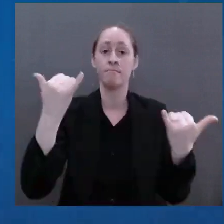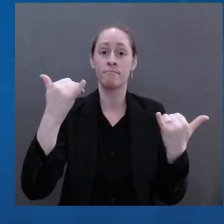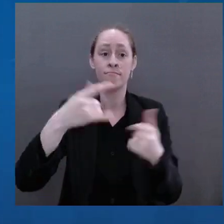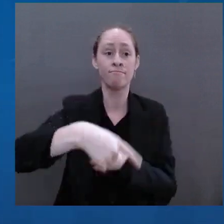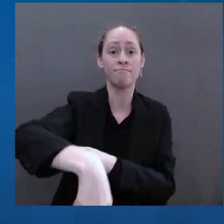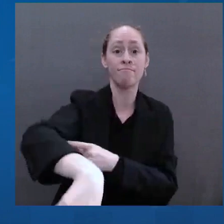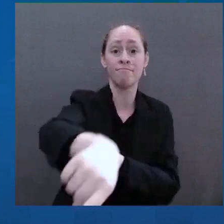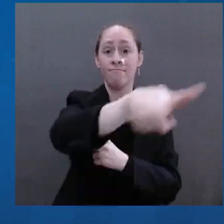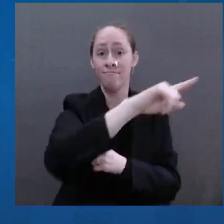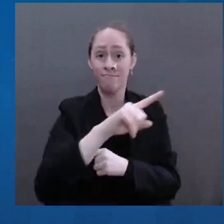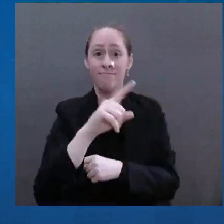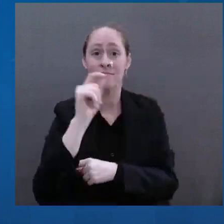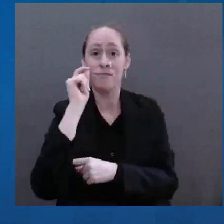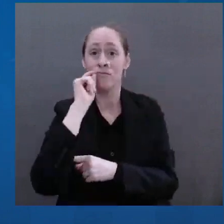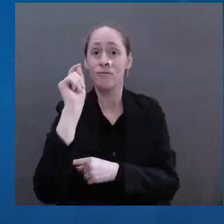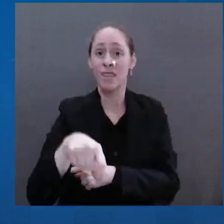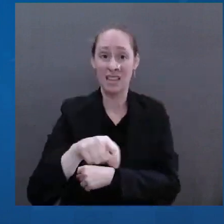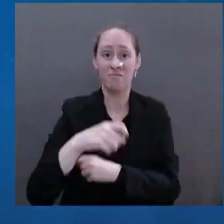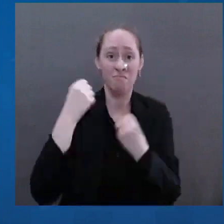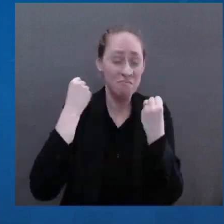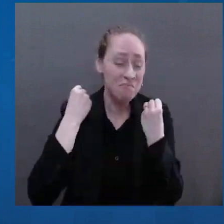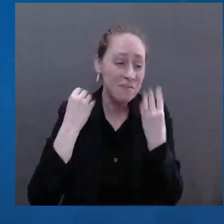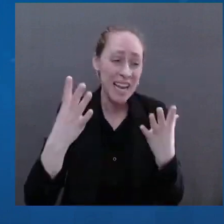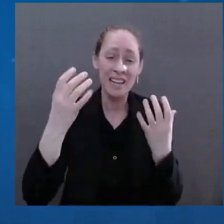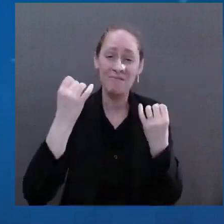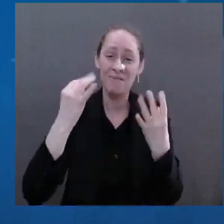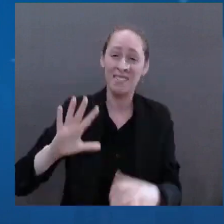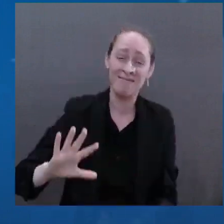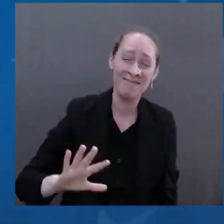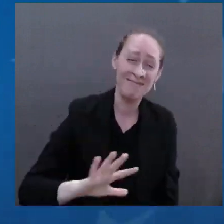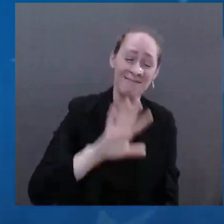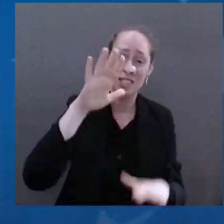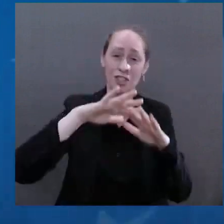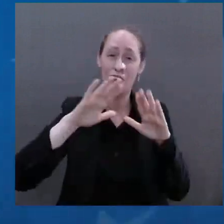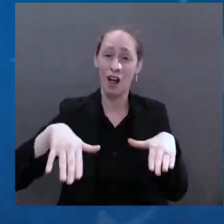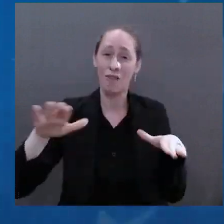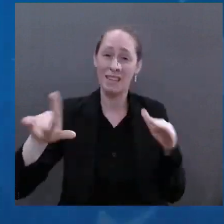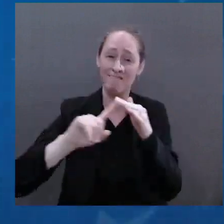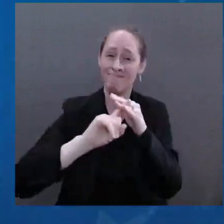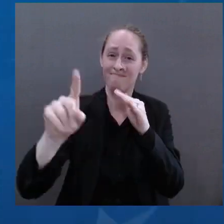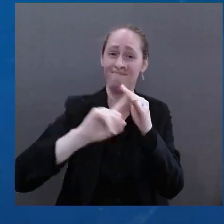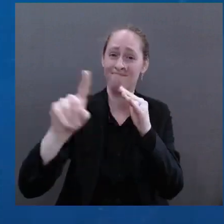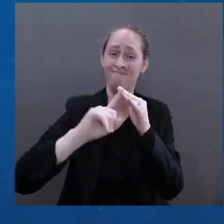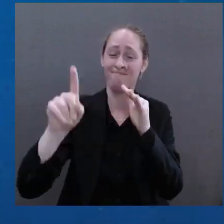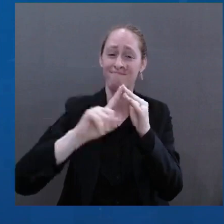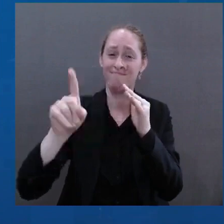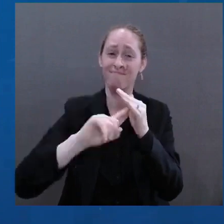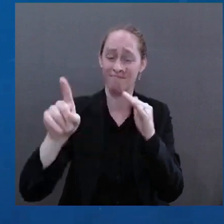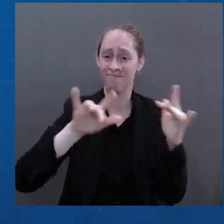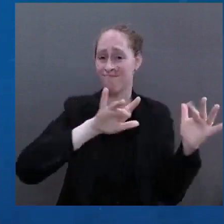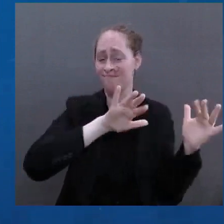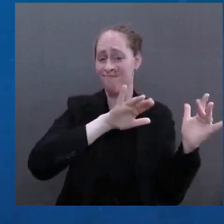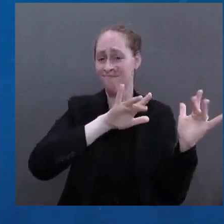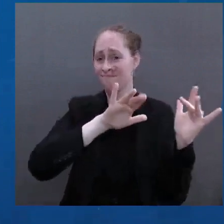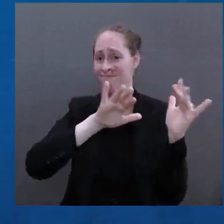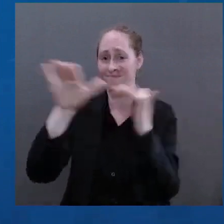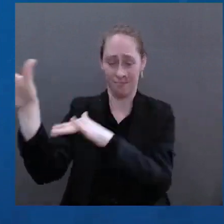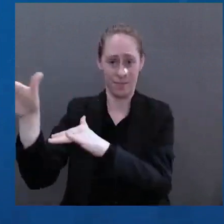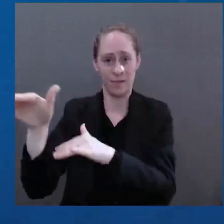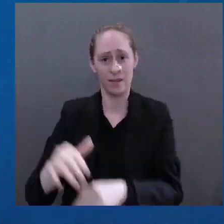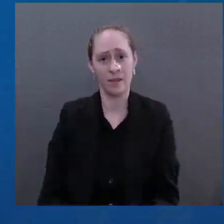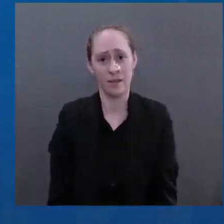Of all people, you, the Russian people, as well as all people across Europe still have the memory of being in a similar situation